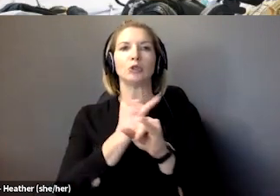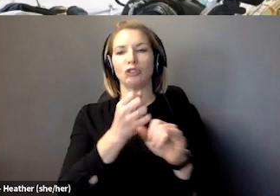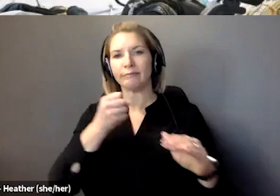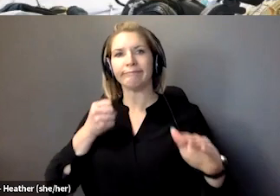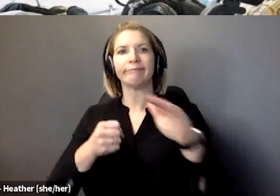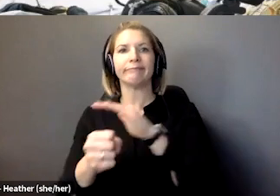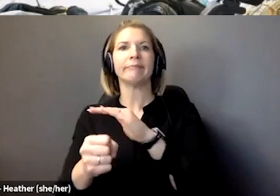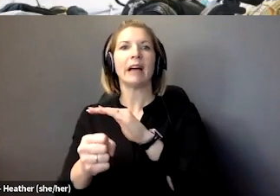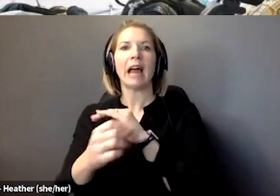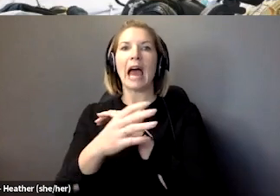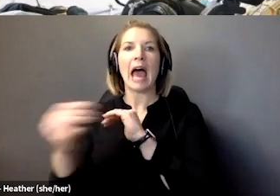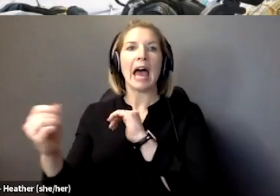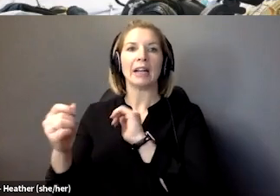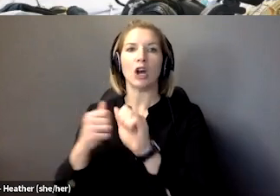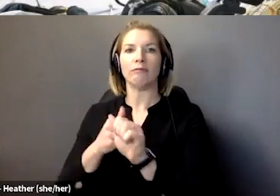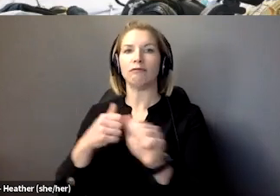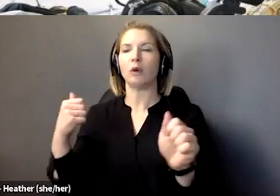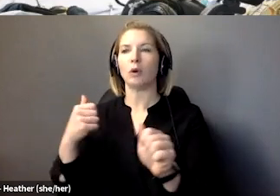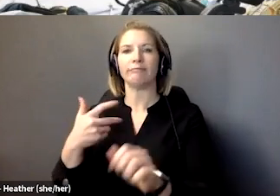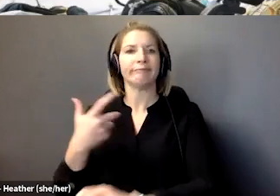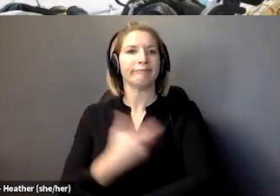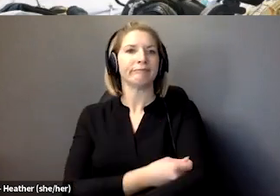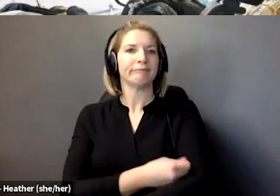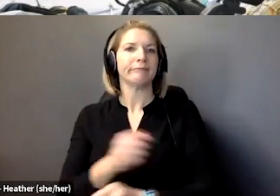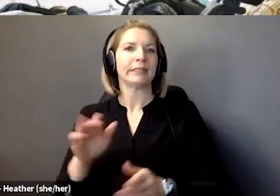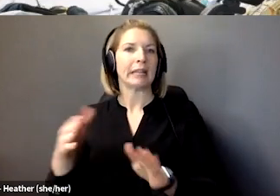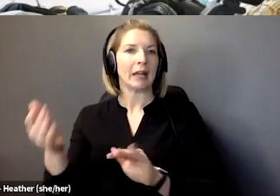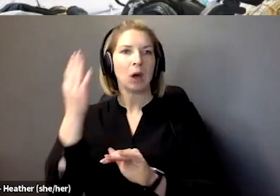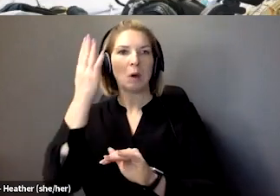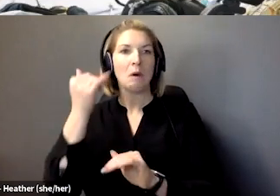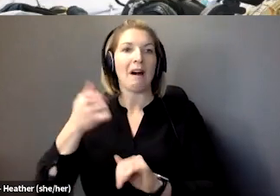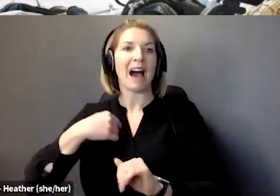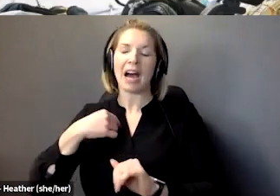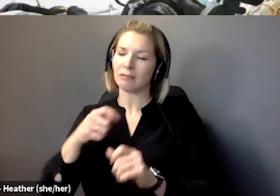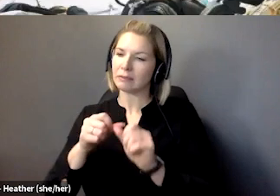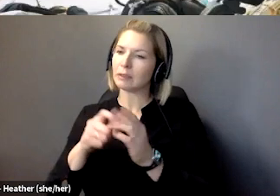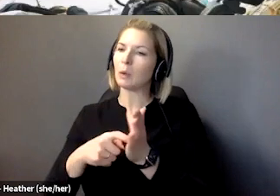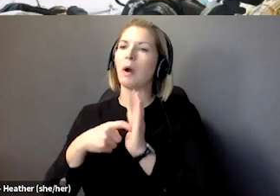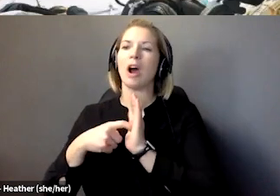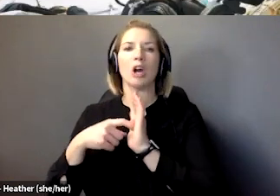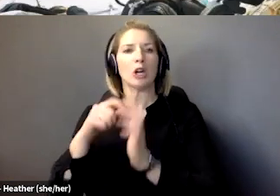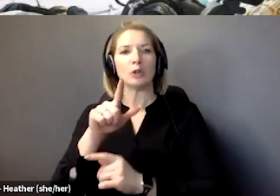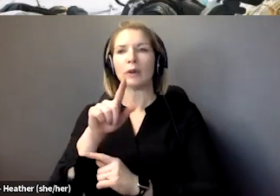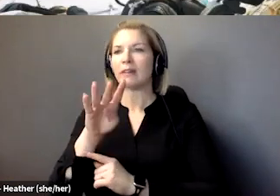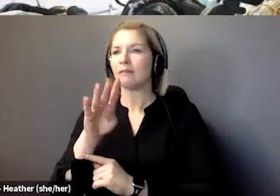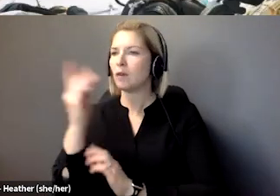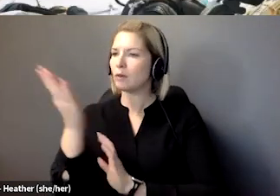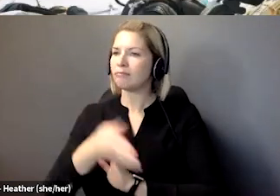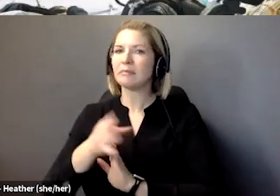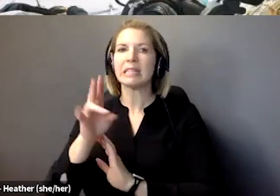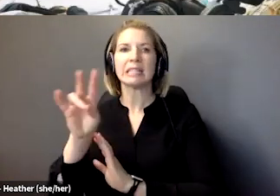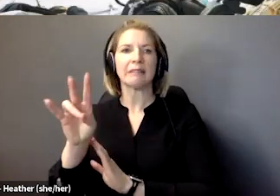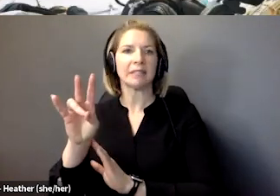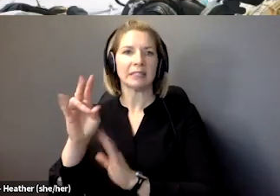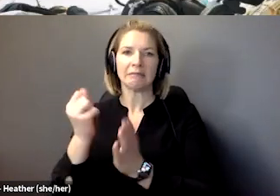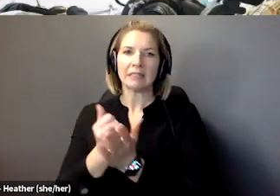the lack of support to live in the community. I need 24 hour assistance around the clock because I use a ventilator